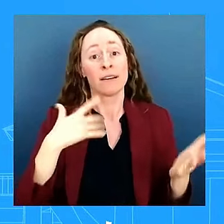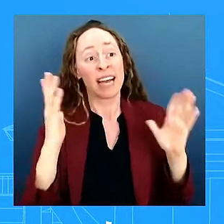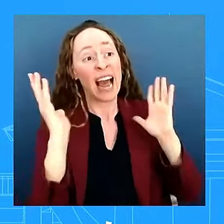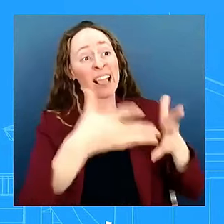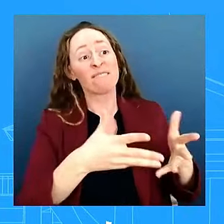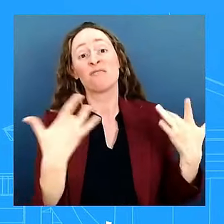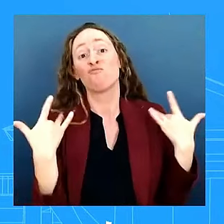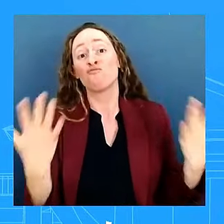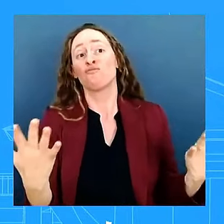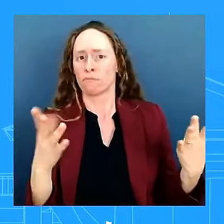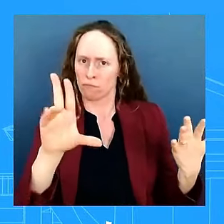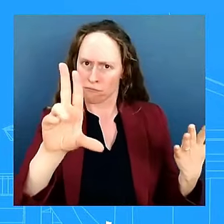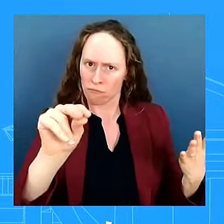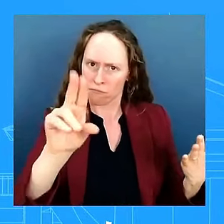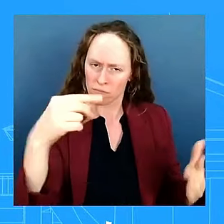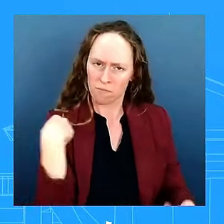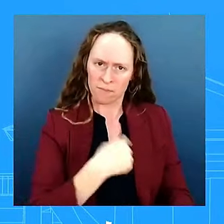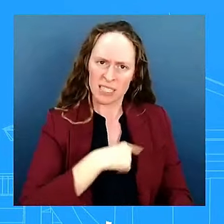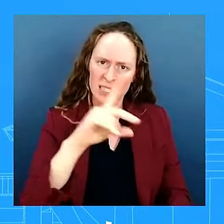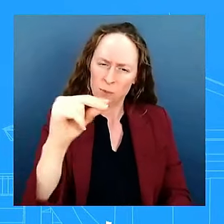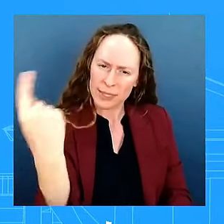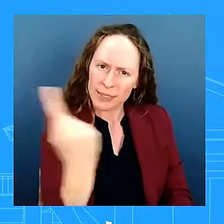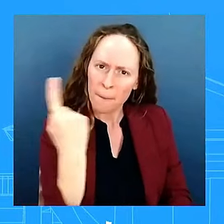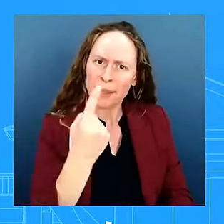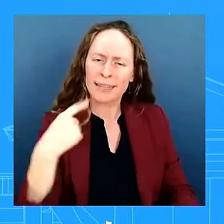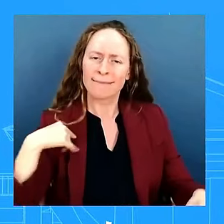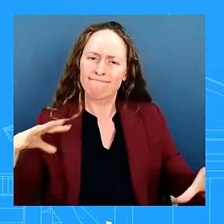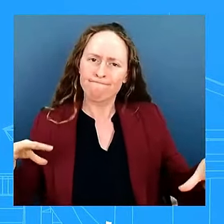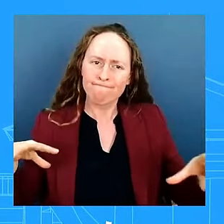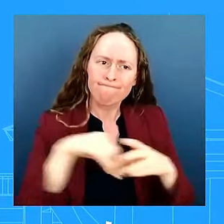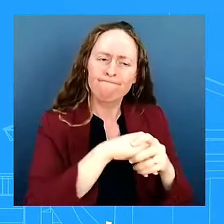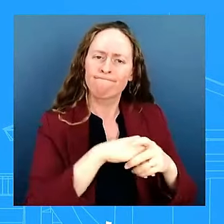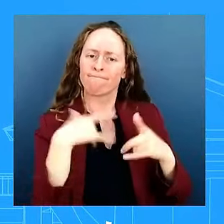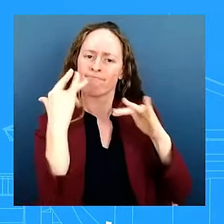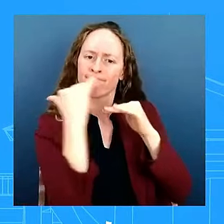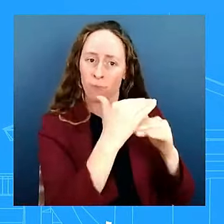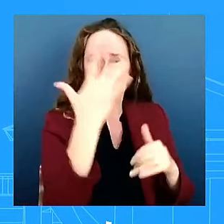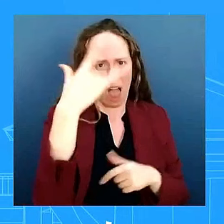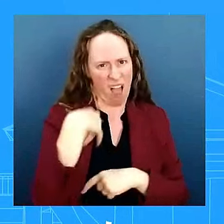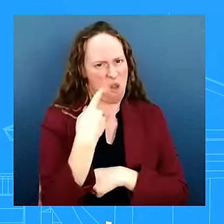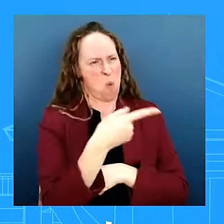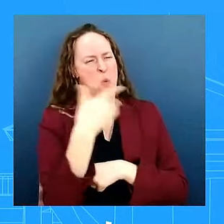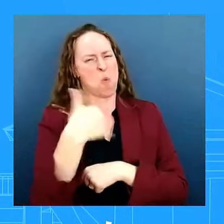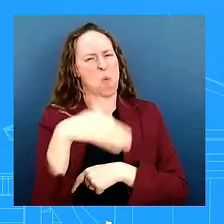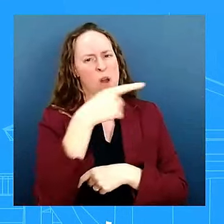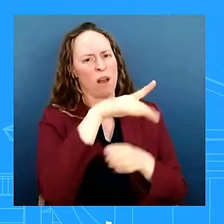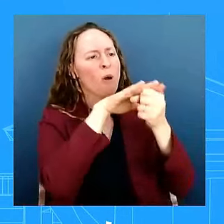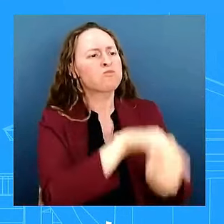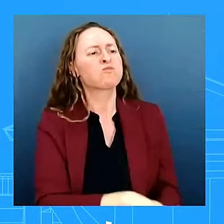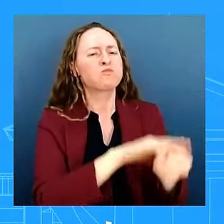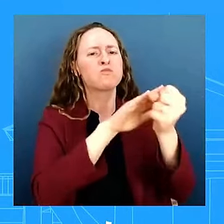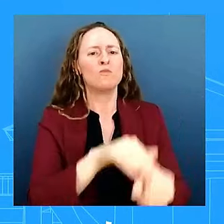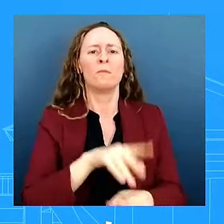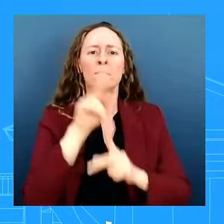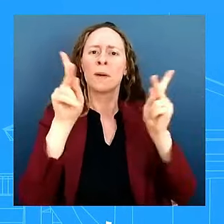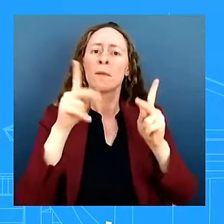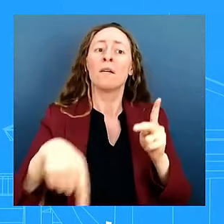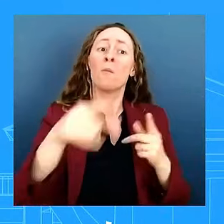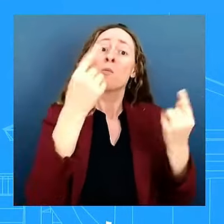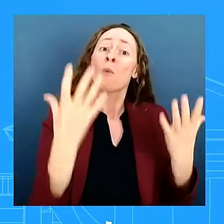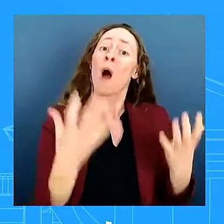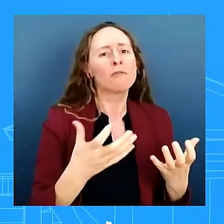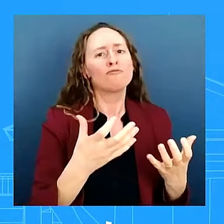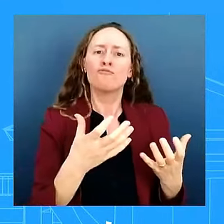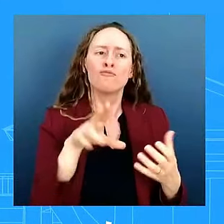fraud and use violent indiscriminate repression to silence opposition to maduro's rule hence our